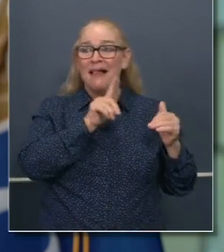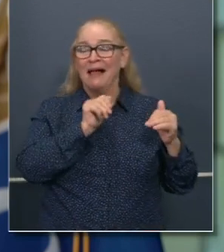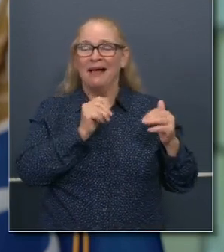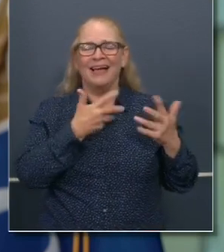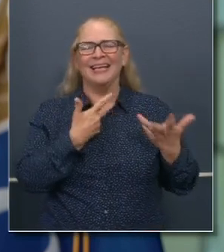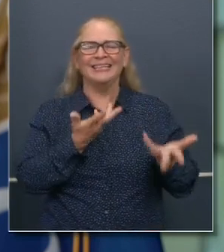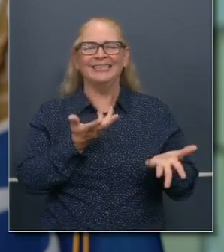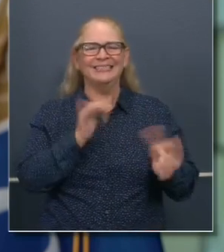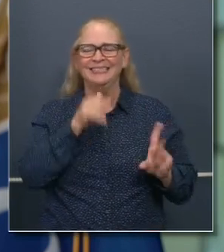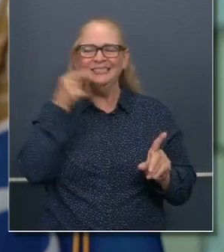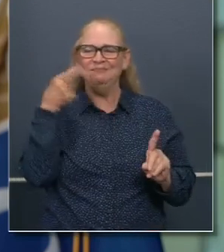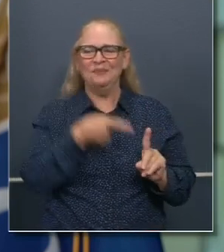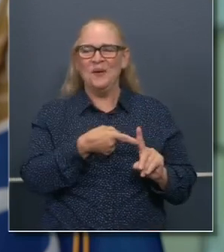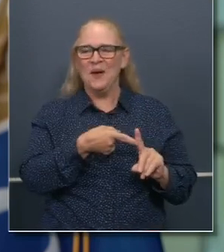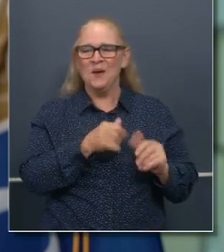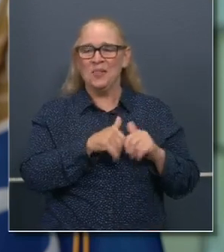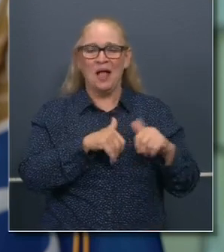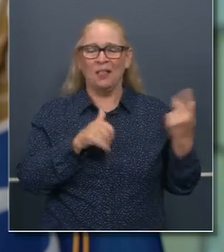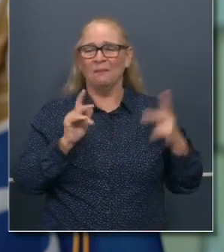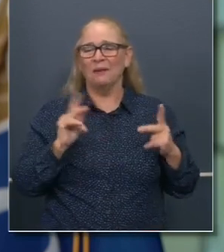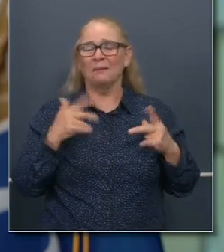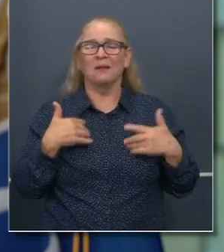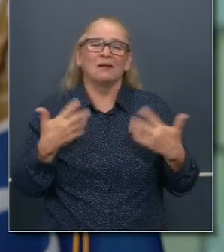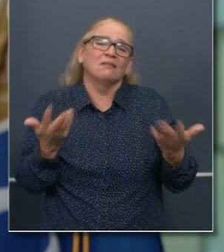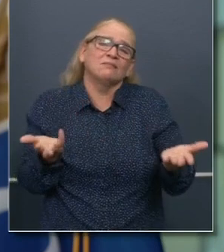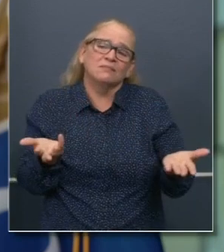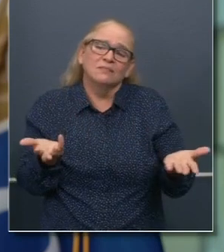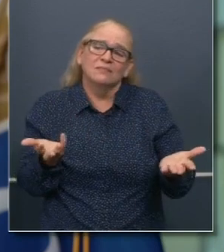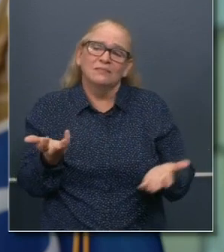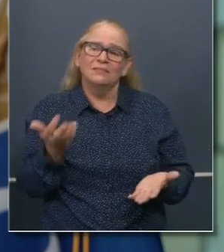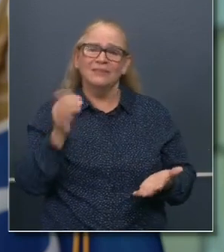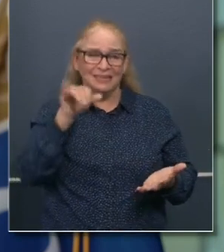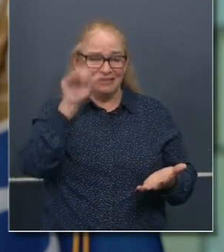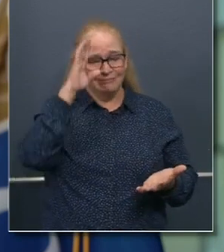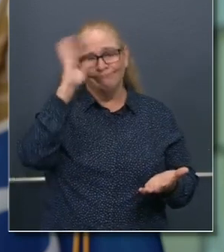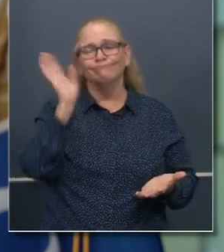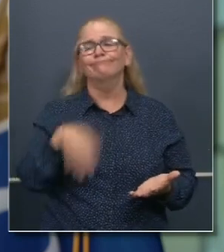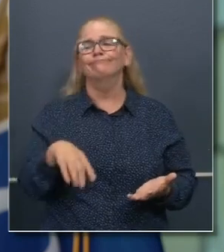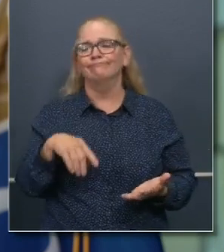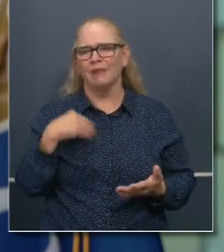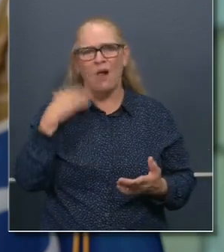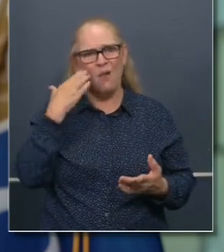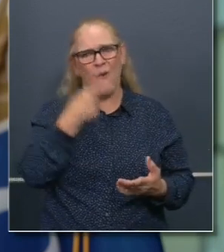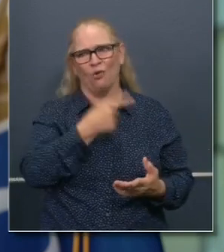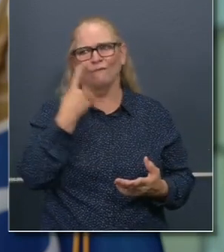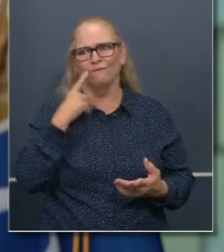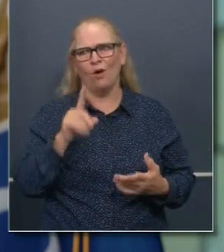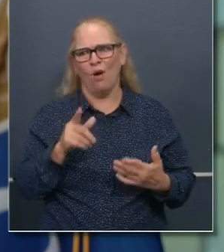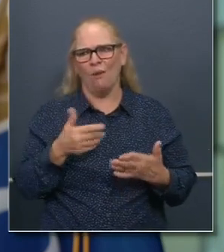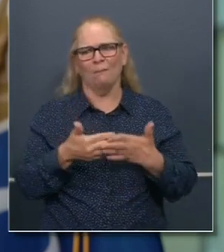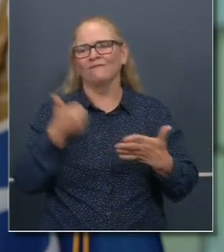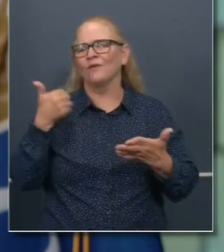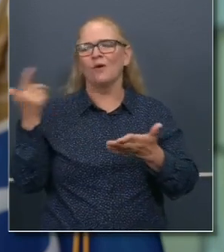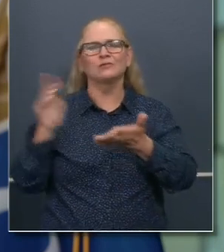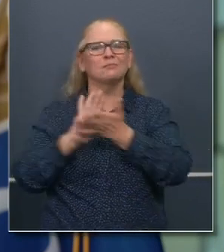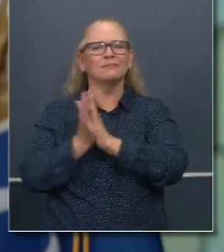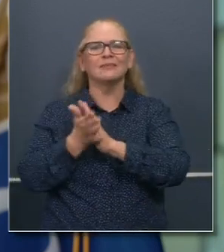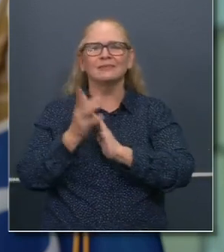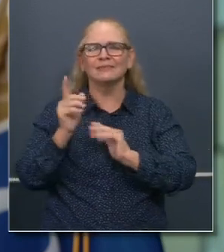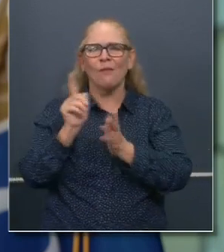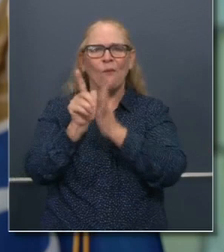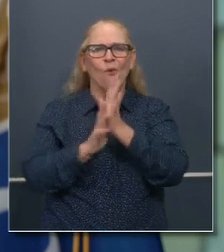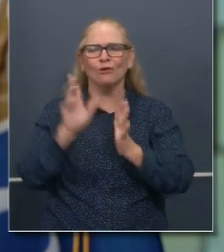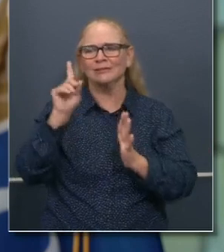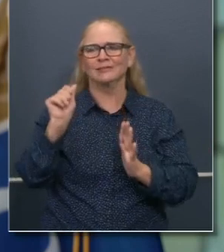or I said, thank you for reflecting on it, that I've known Kamala Harris before. She was district attorney in San Francisco before I became